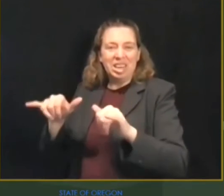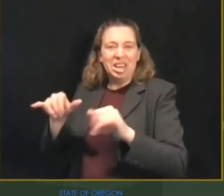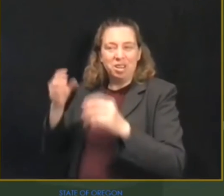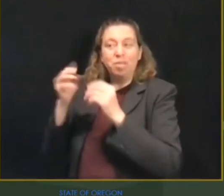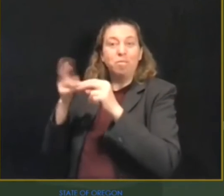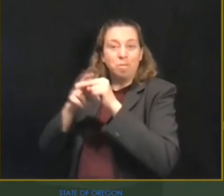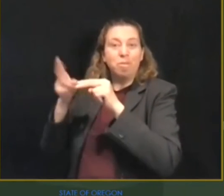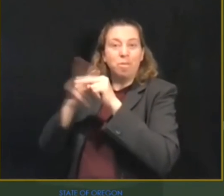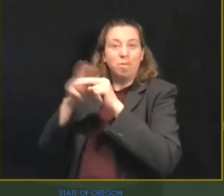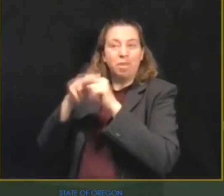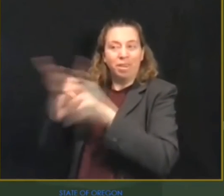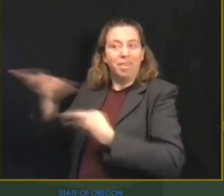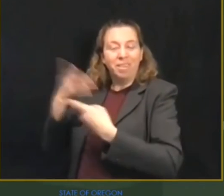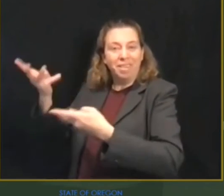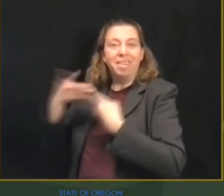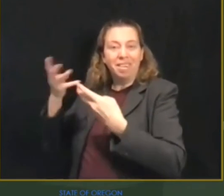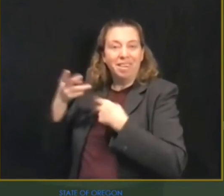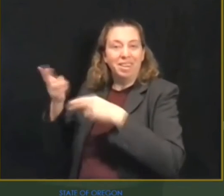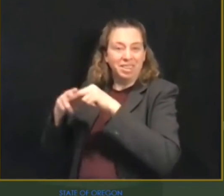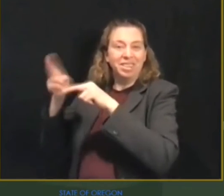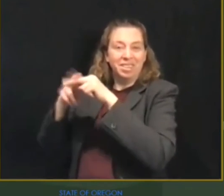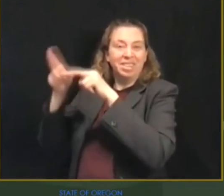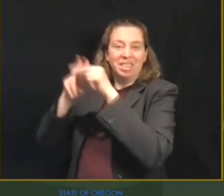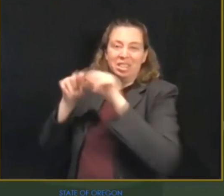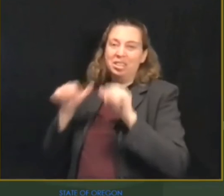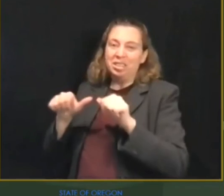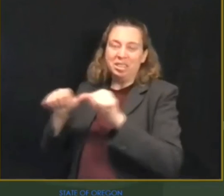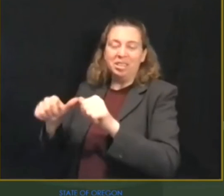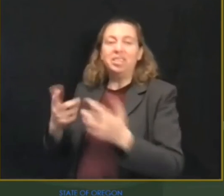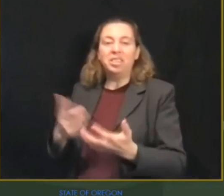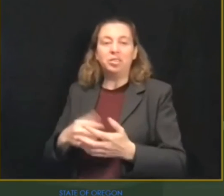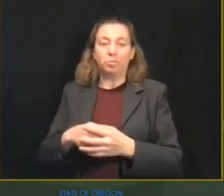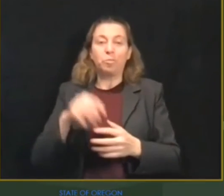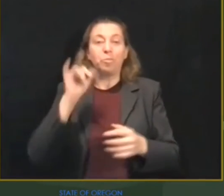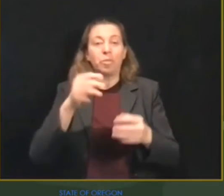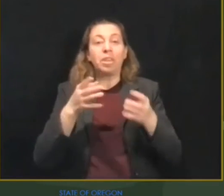vaccinate if you're able to get a COVID shot like you get a flu shot and it's pretty much available.